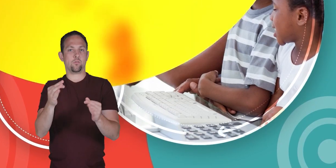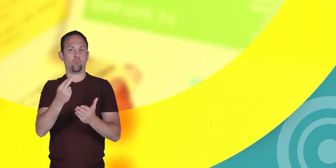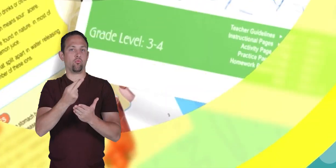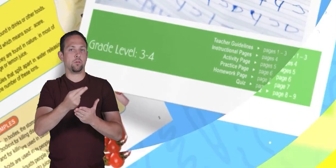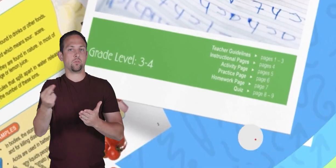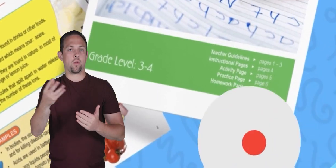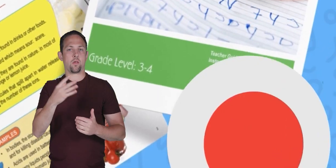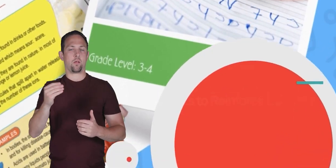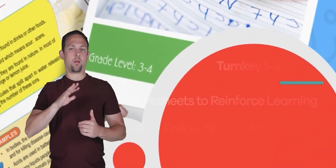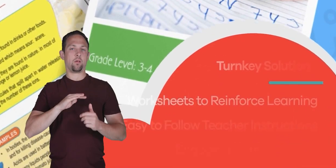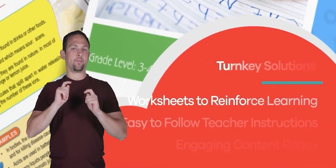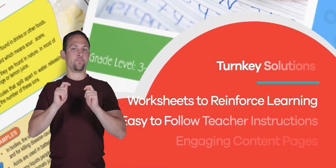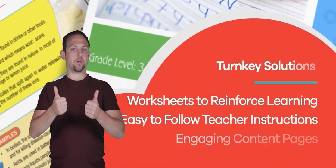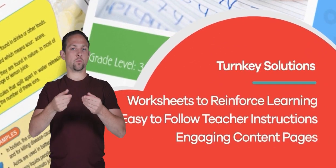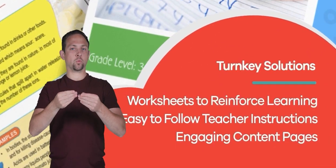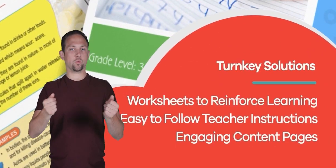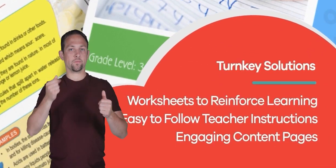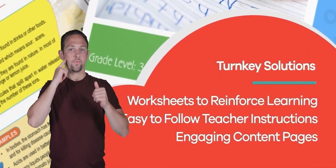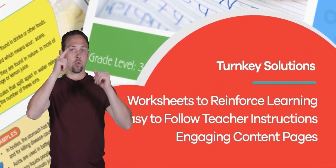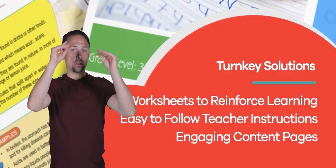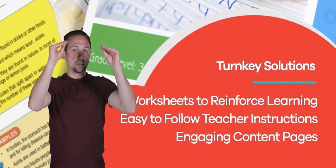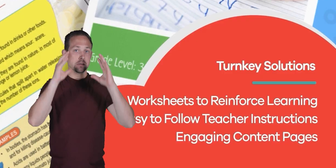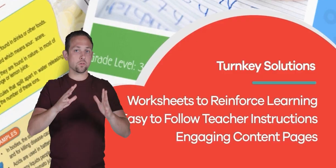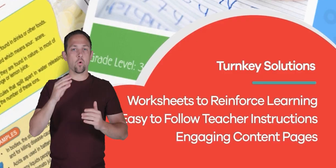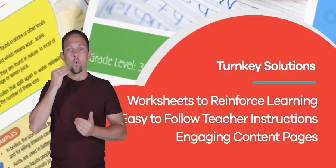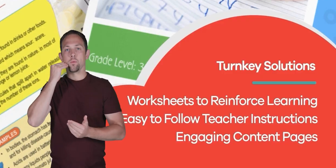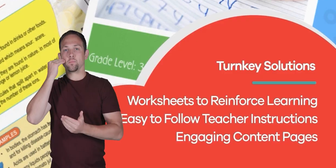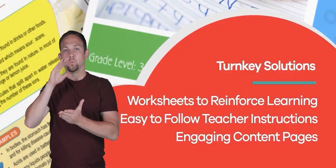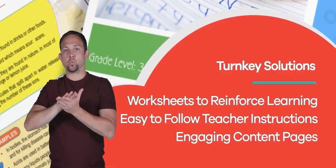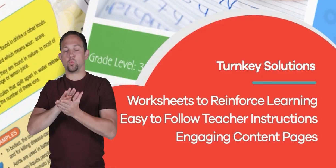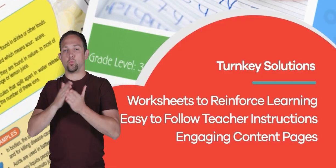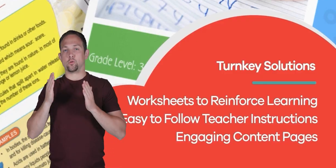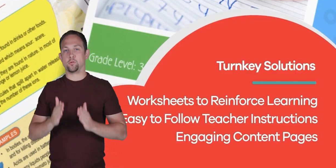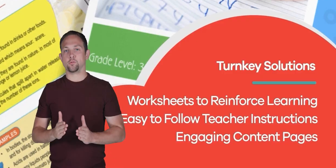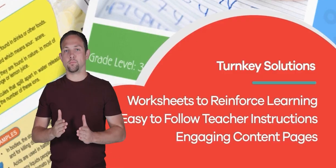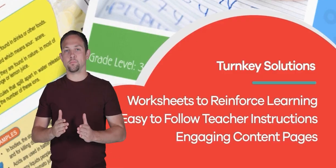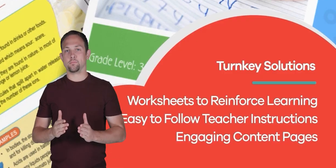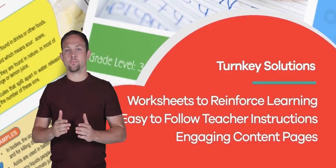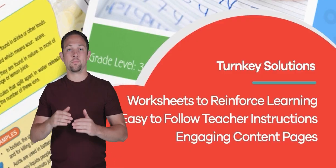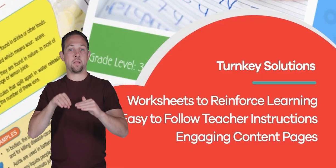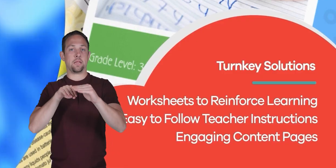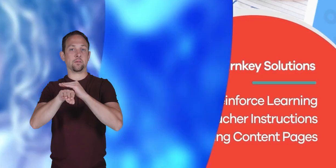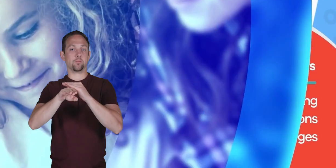resources and turnkey solutions for teachers and homeschoolers